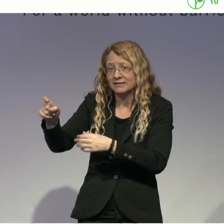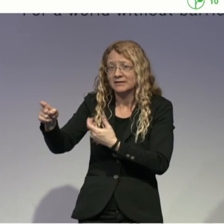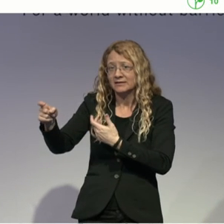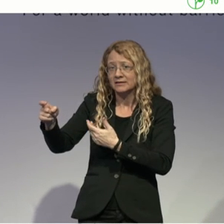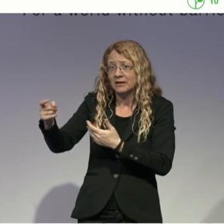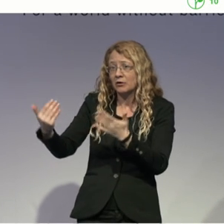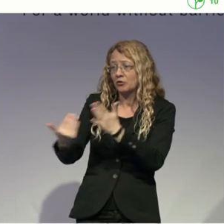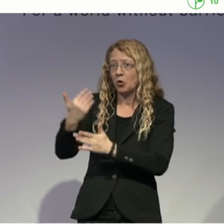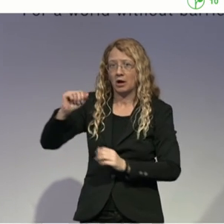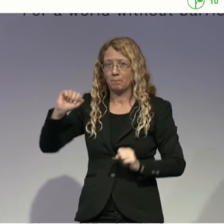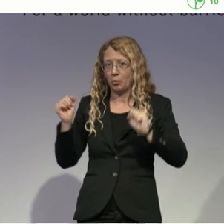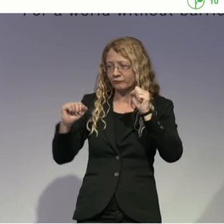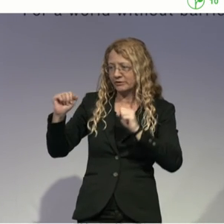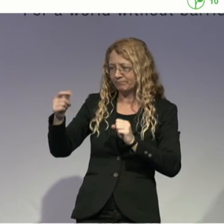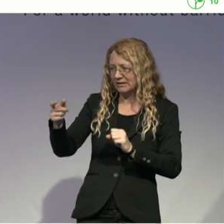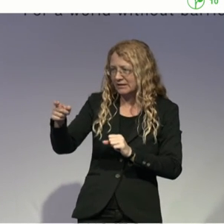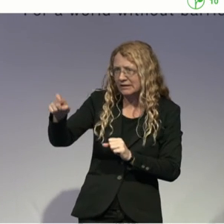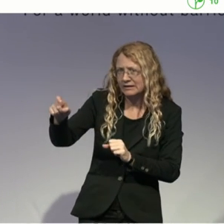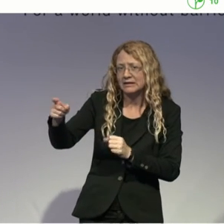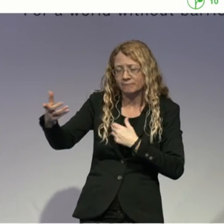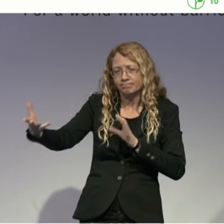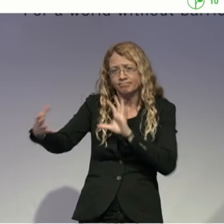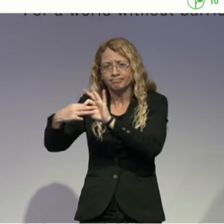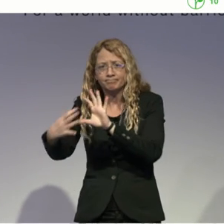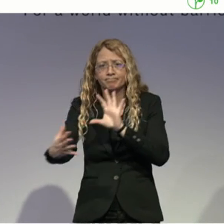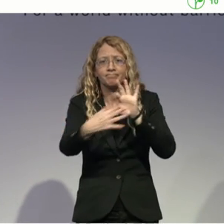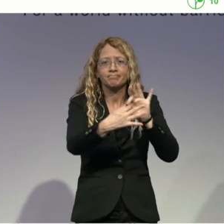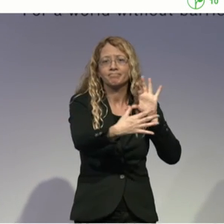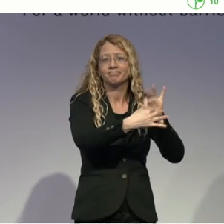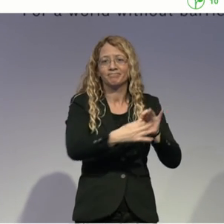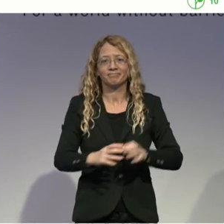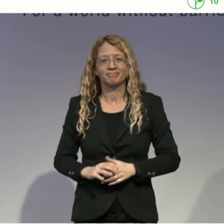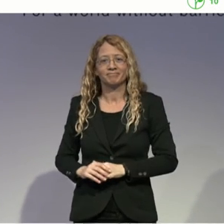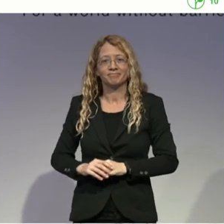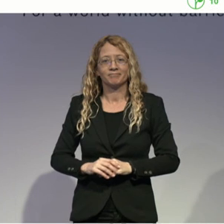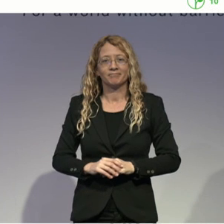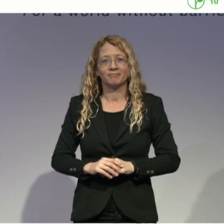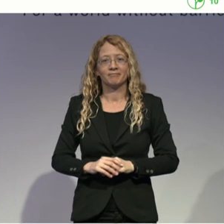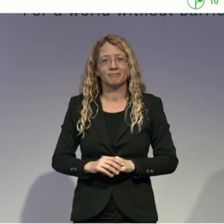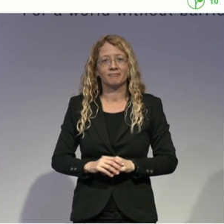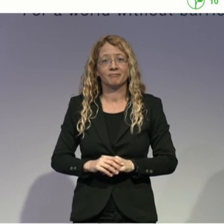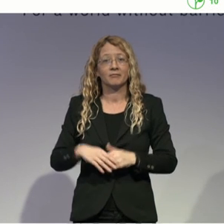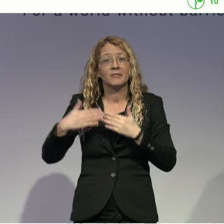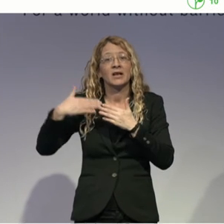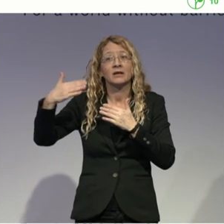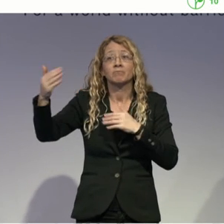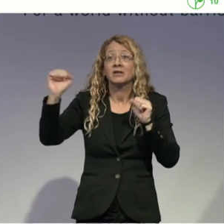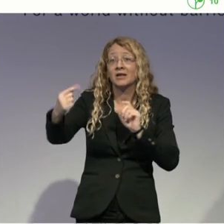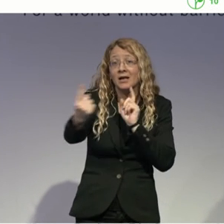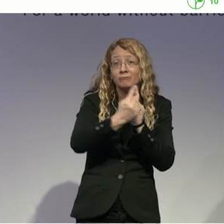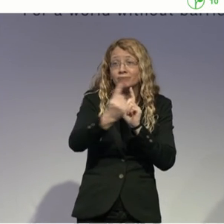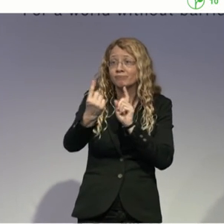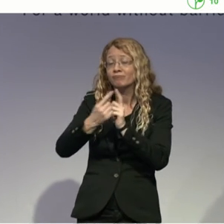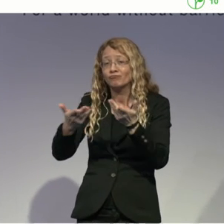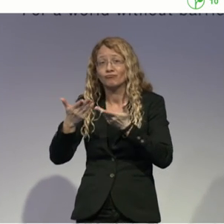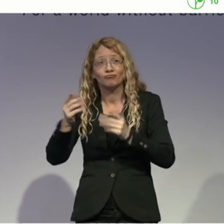everything from my side. Please stay in touch even later because we are also downstairs with our booth. So happy to provide you with more